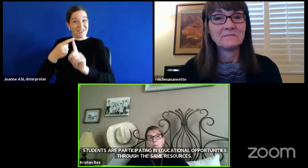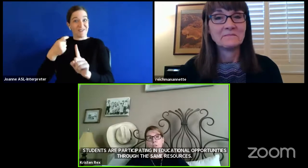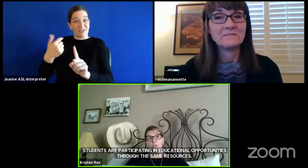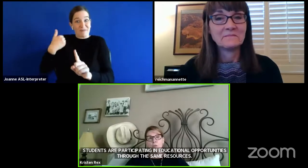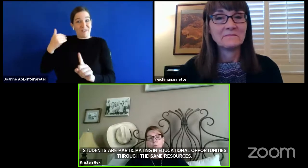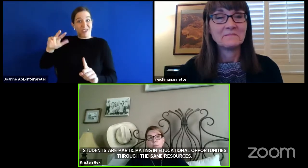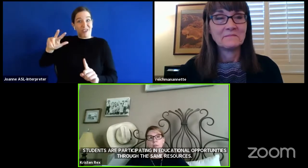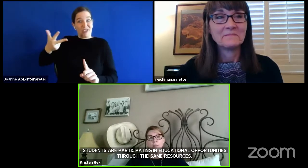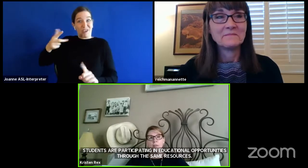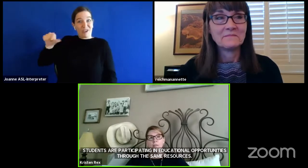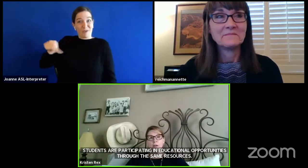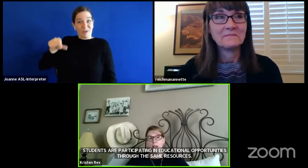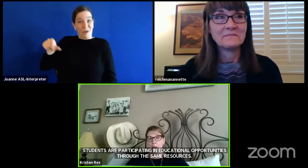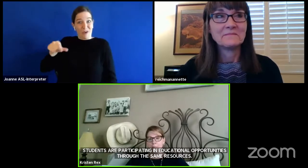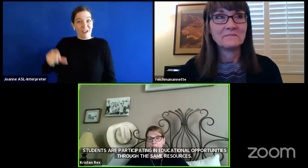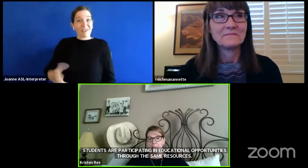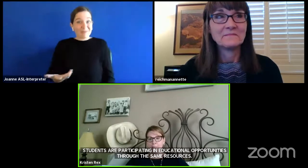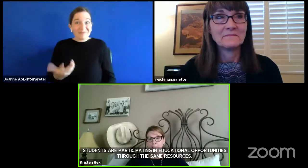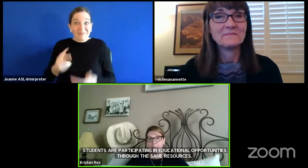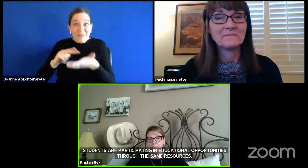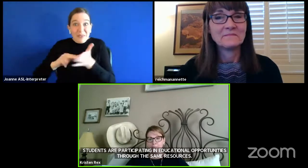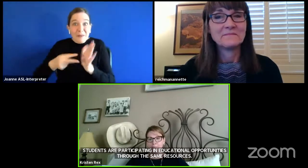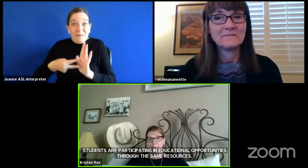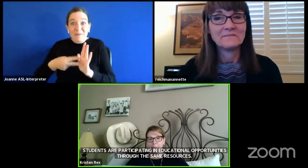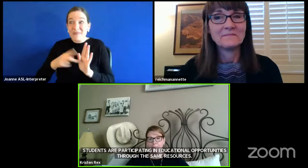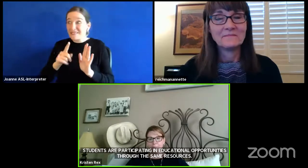Which shows that things are happening.